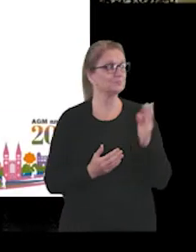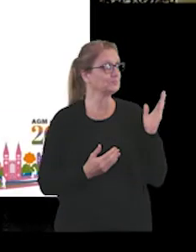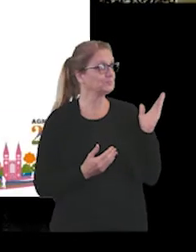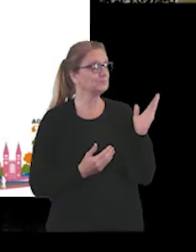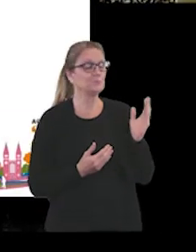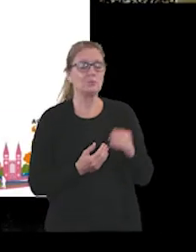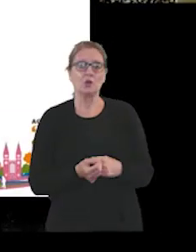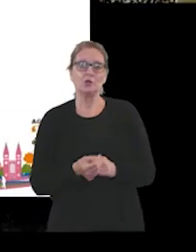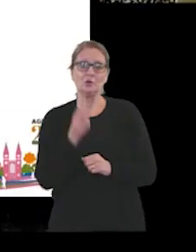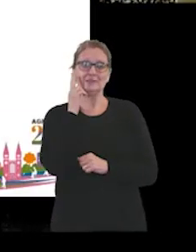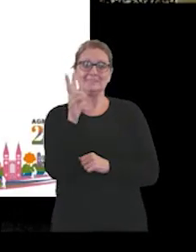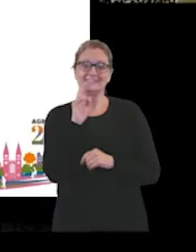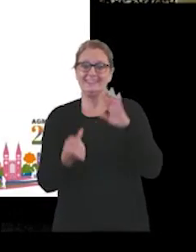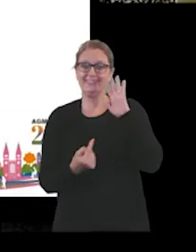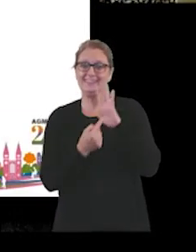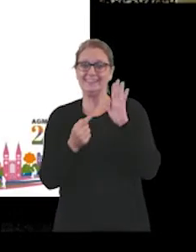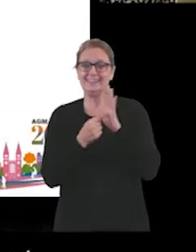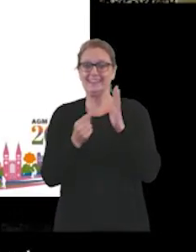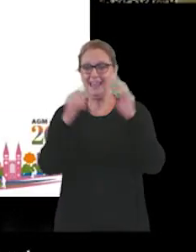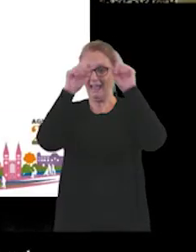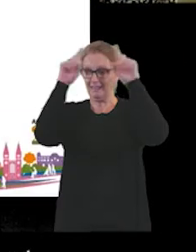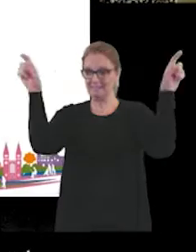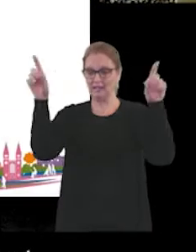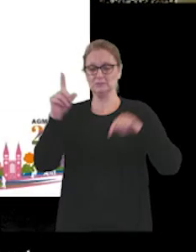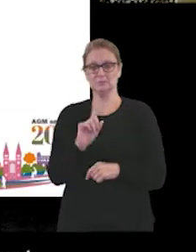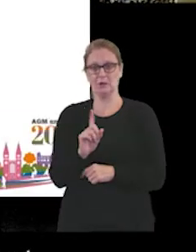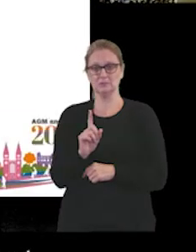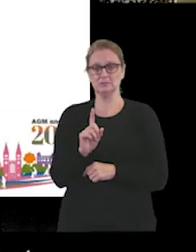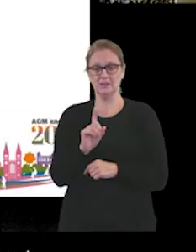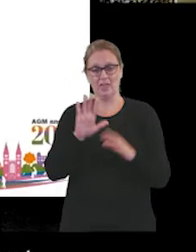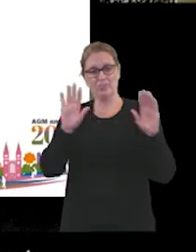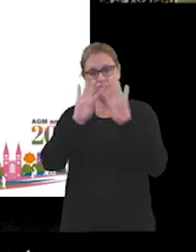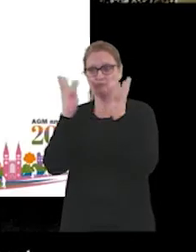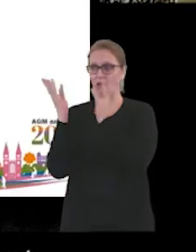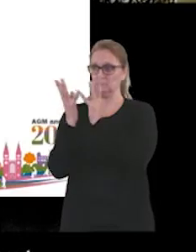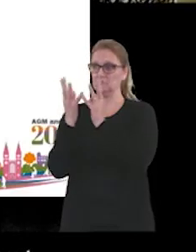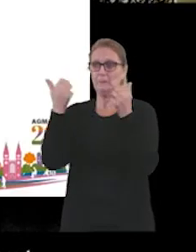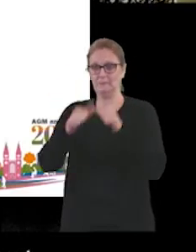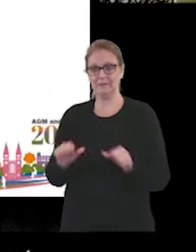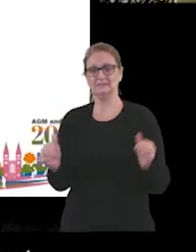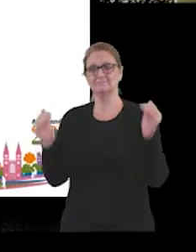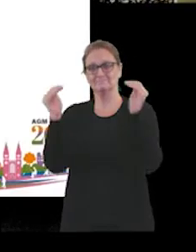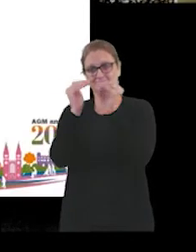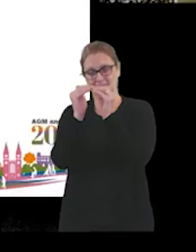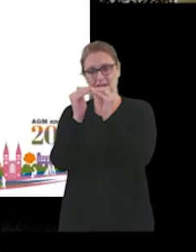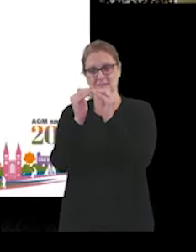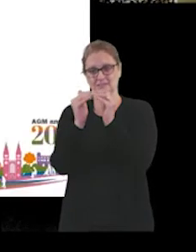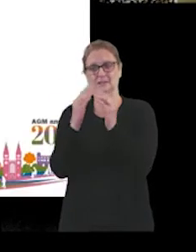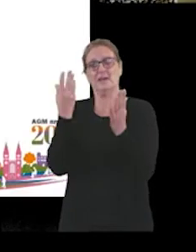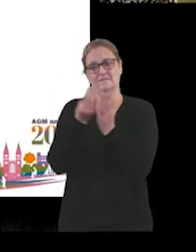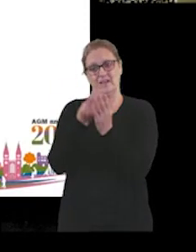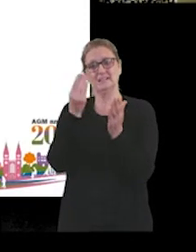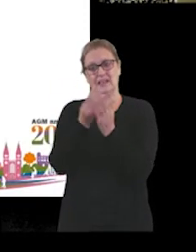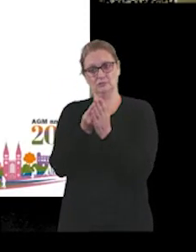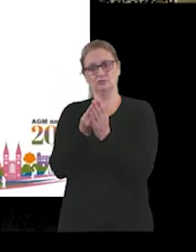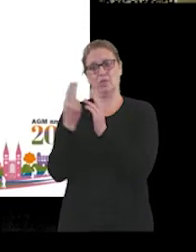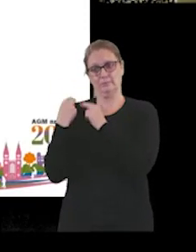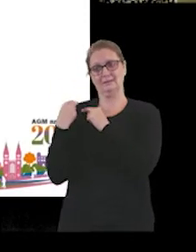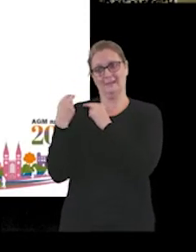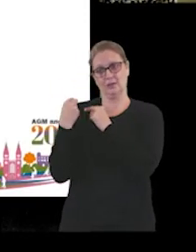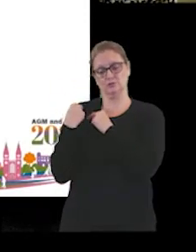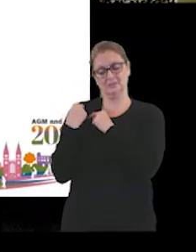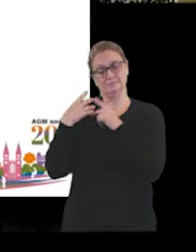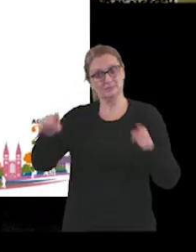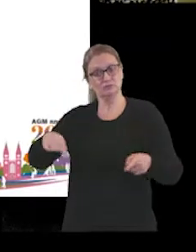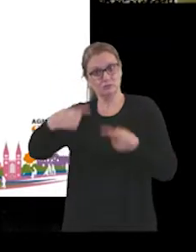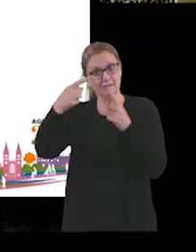The key headlines for our finances are that the Trust has met its financial obligations throughout what we all agree has been a